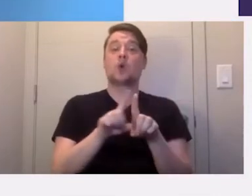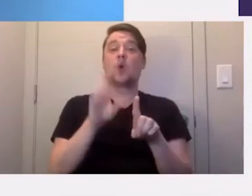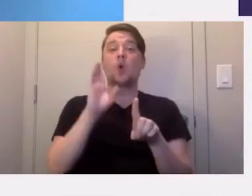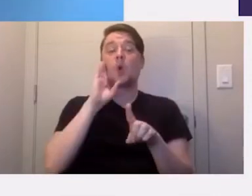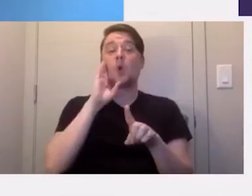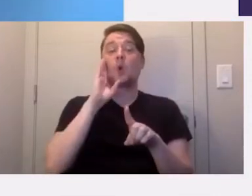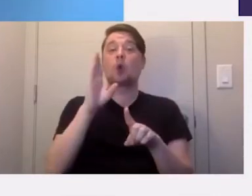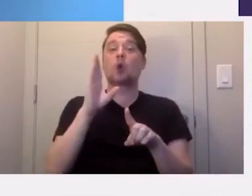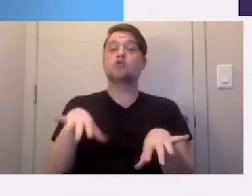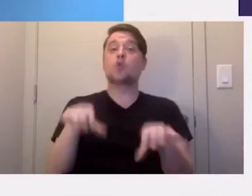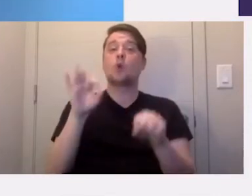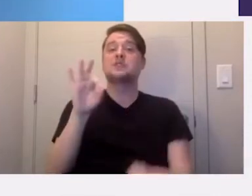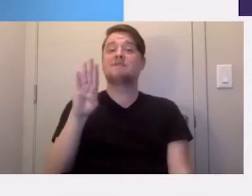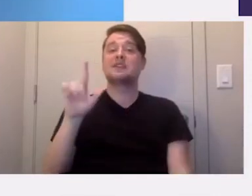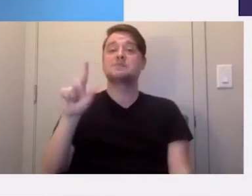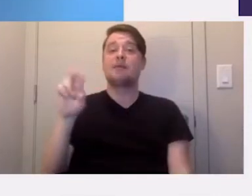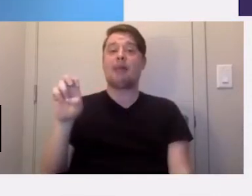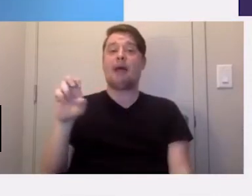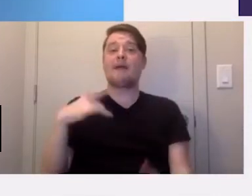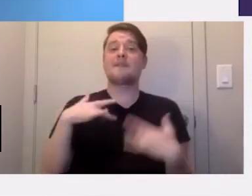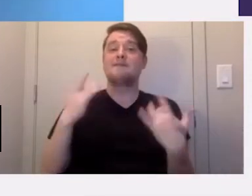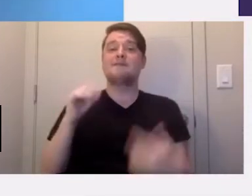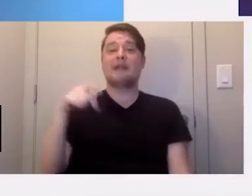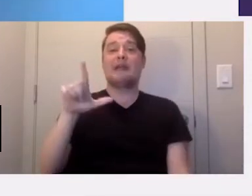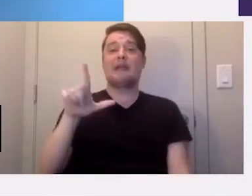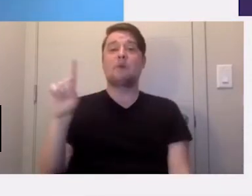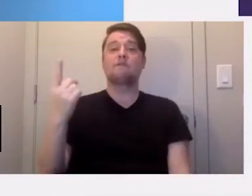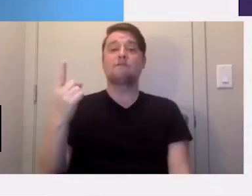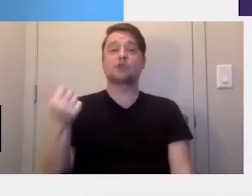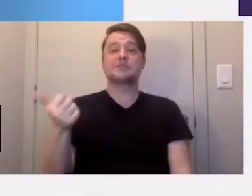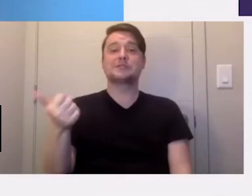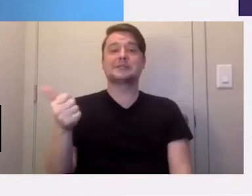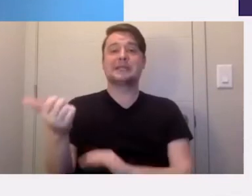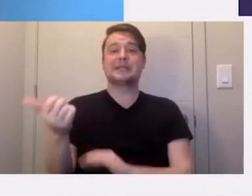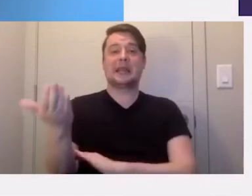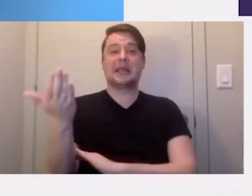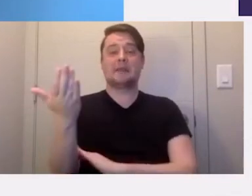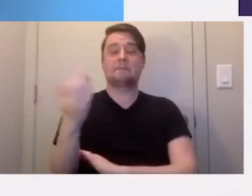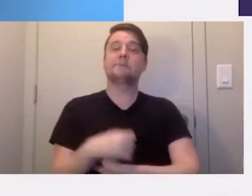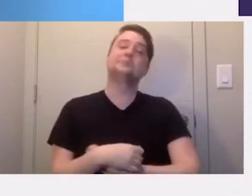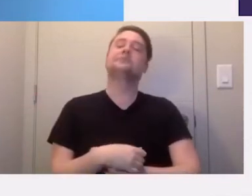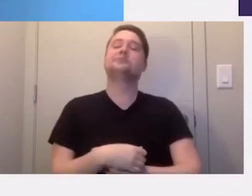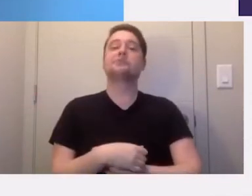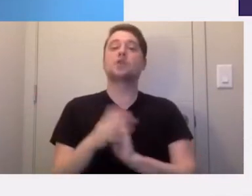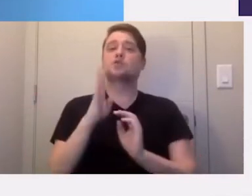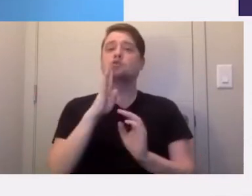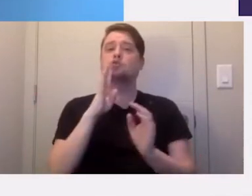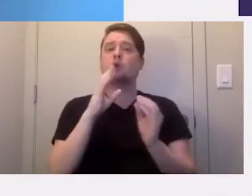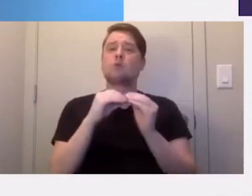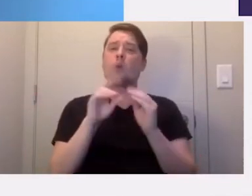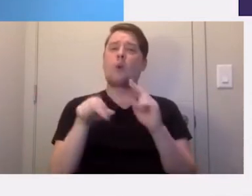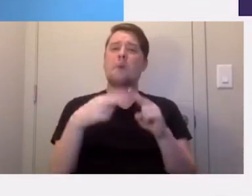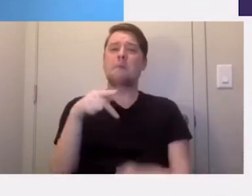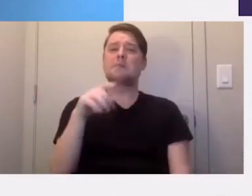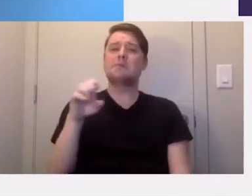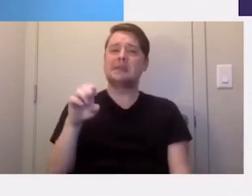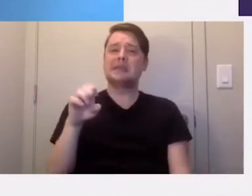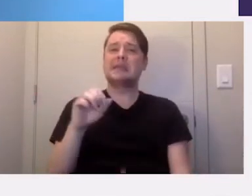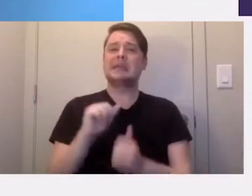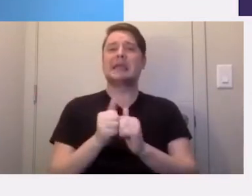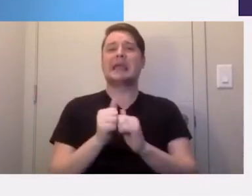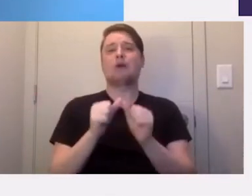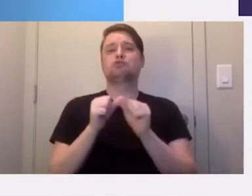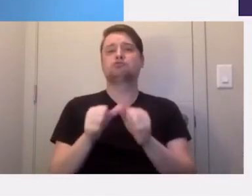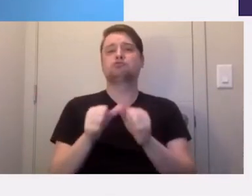to be hosting a Facebook Live event on April 1st at 10 a.m. to talk more about PPE and how caregivers can stay